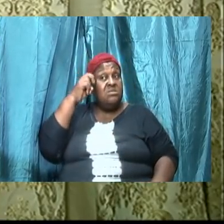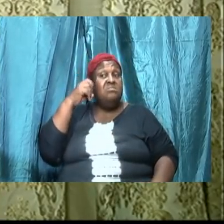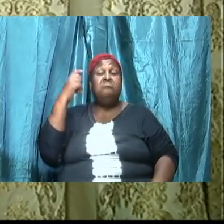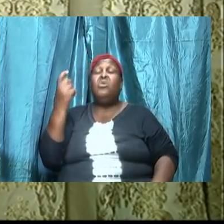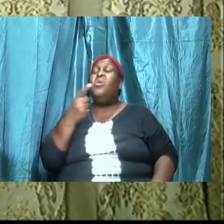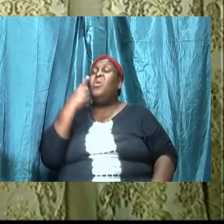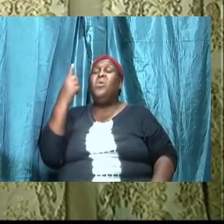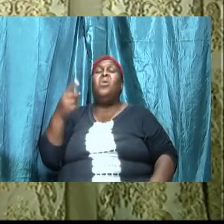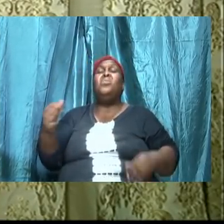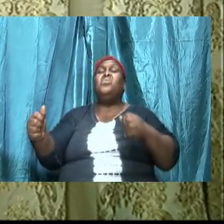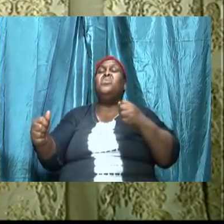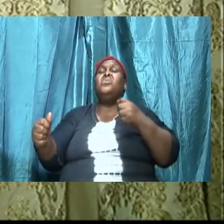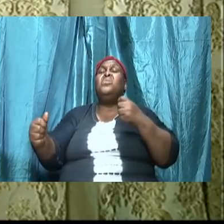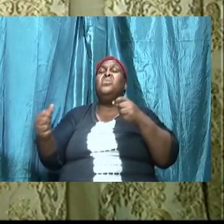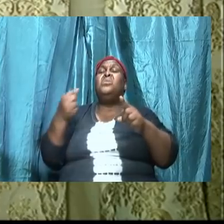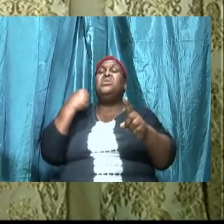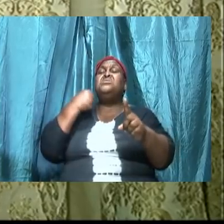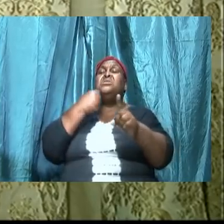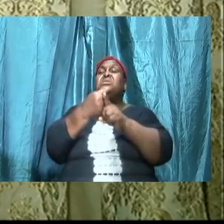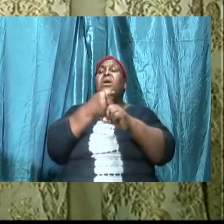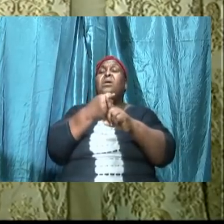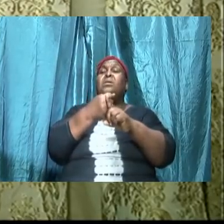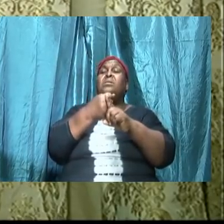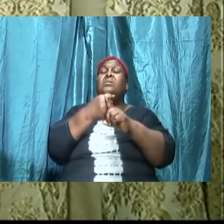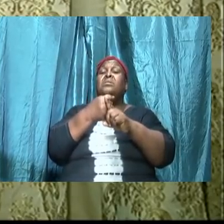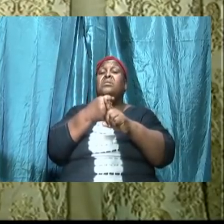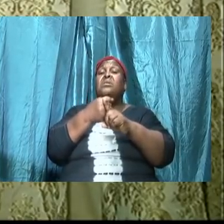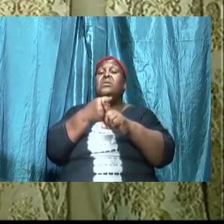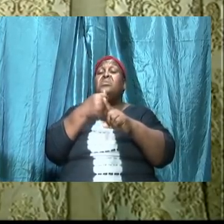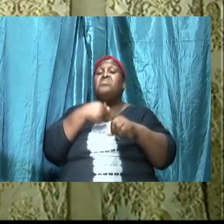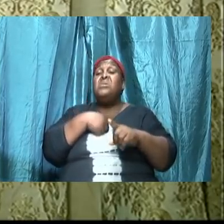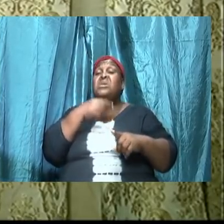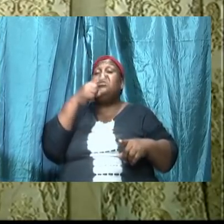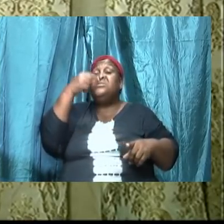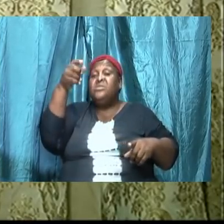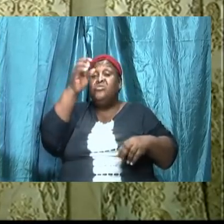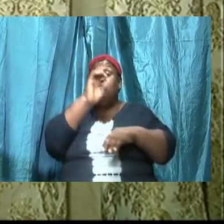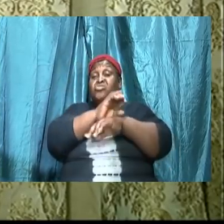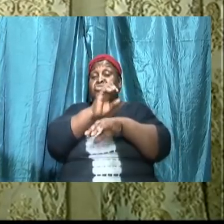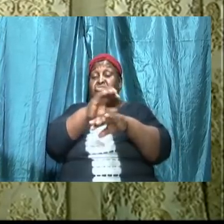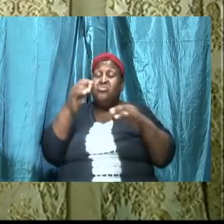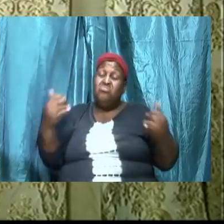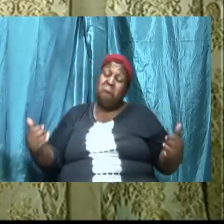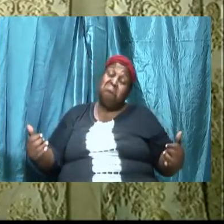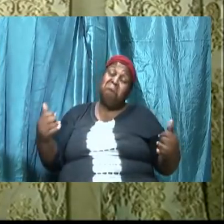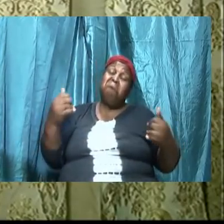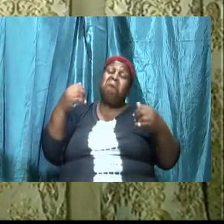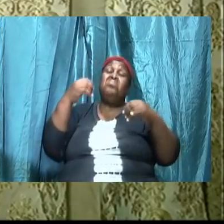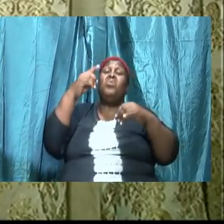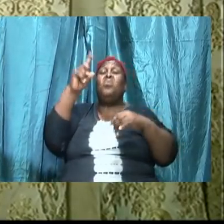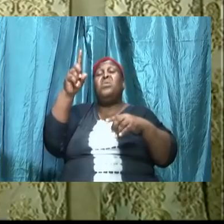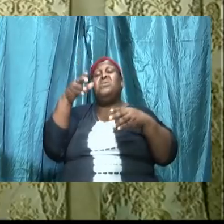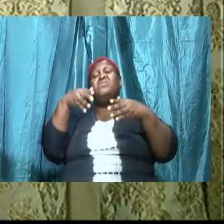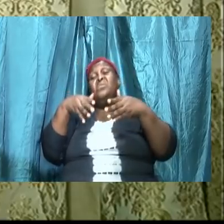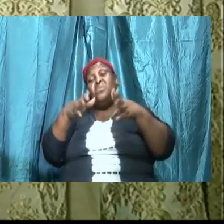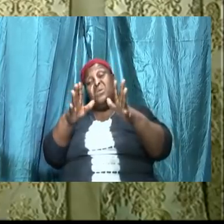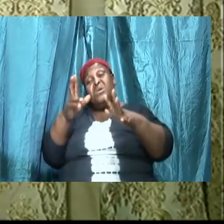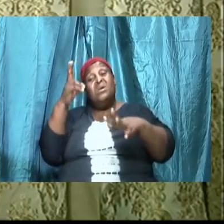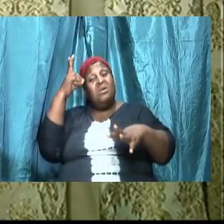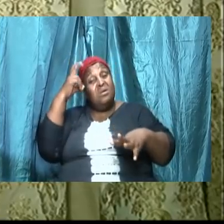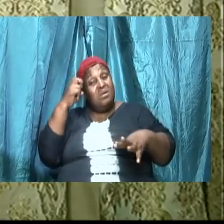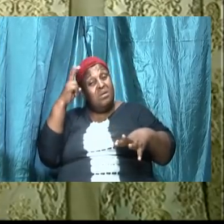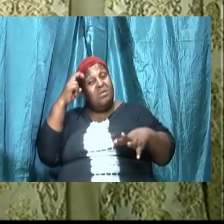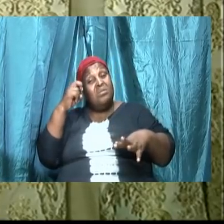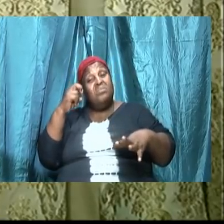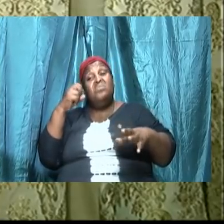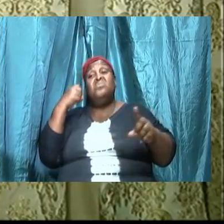and I am submitting to the church tonight that one of the means one of the ways that he uses to